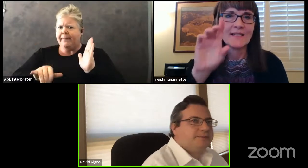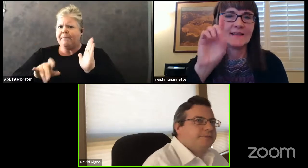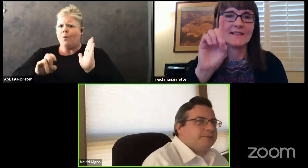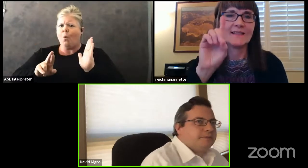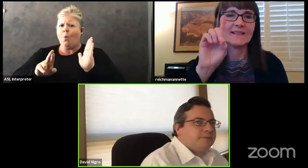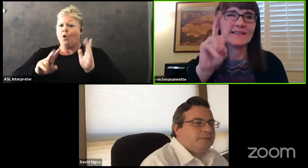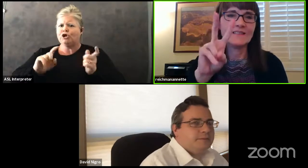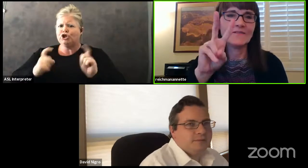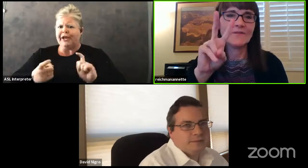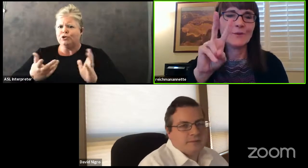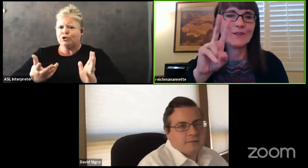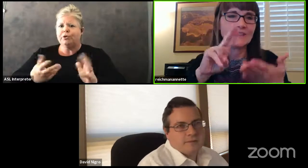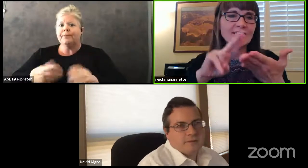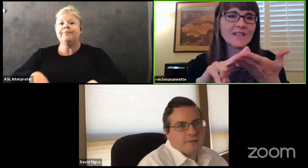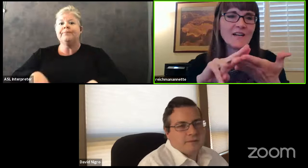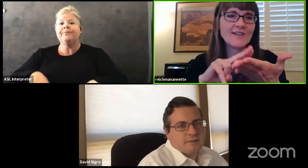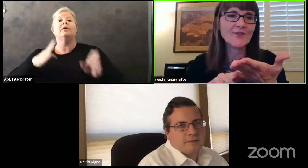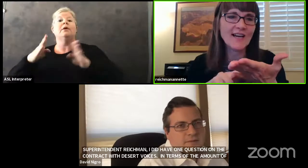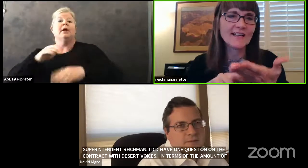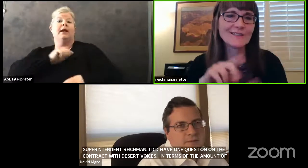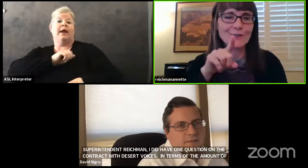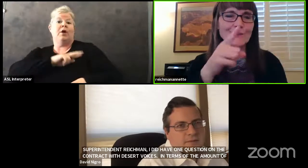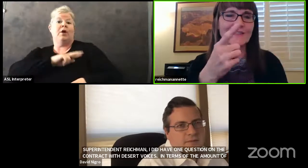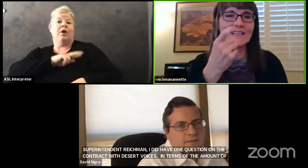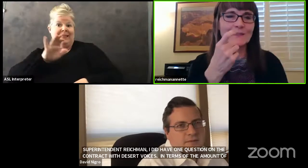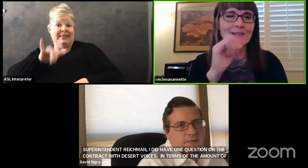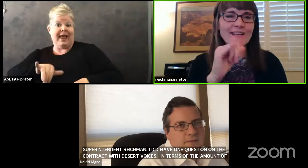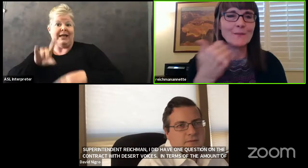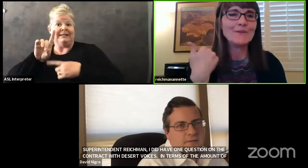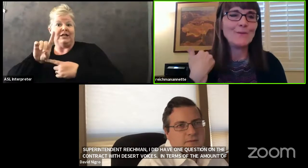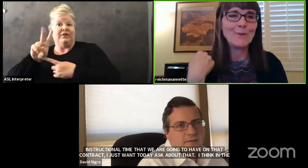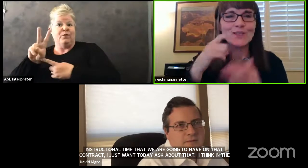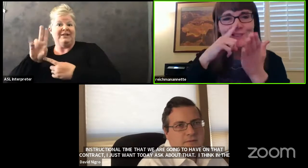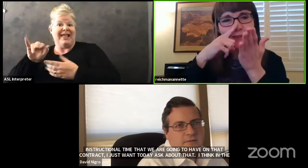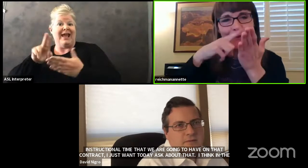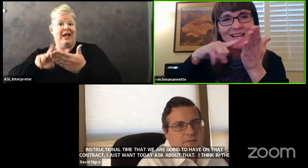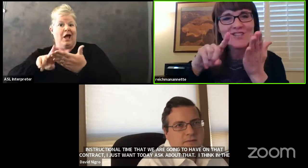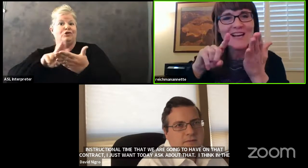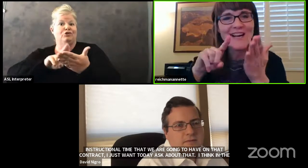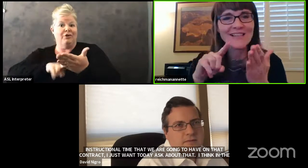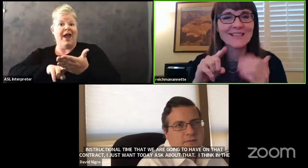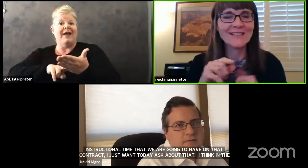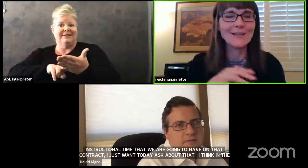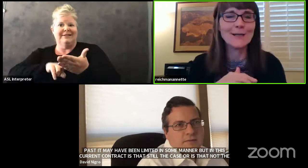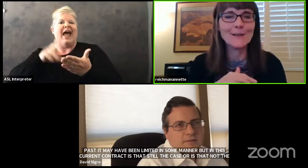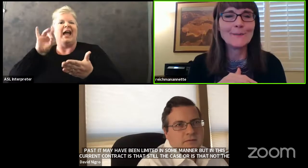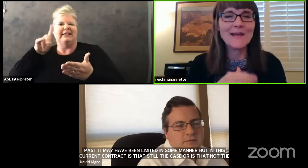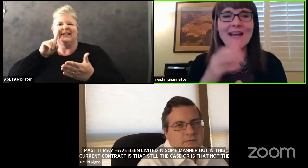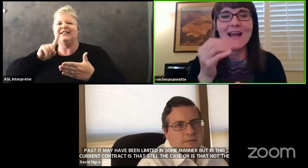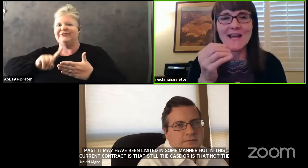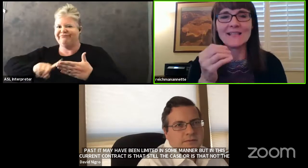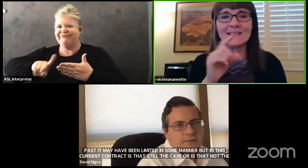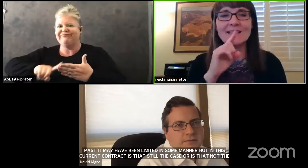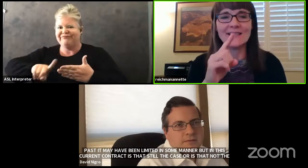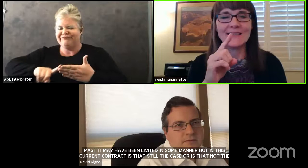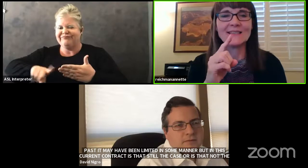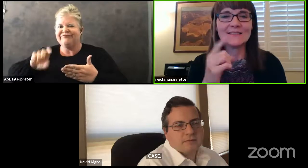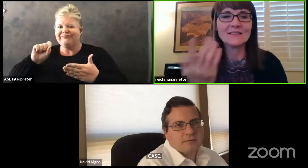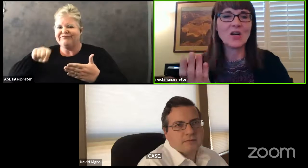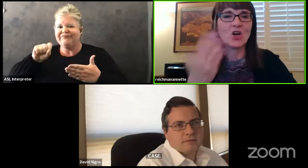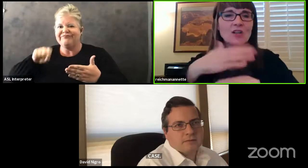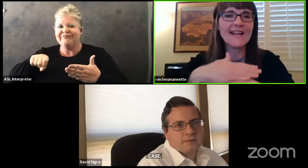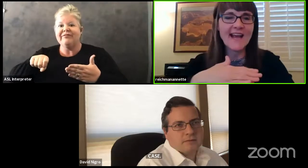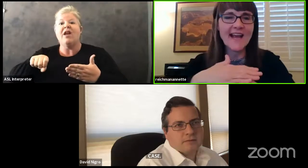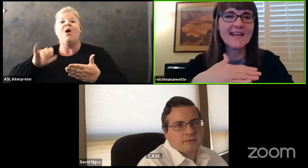The Desert Voices contract. The you had asked me that before, so I checked. And it